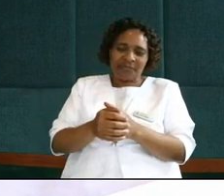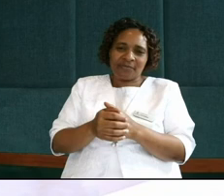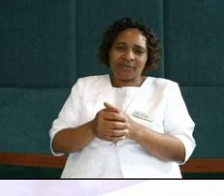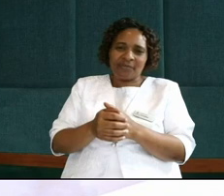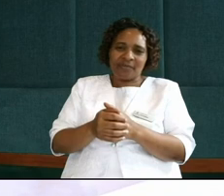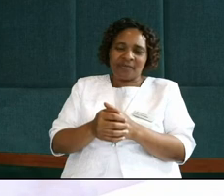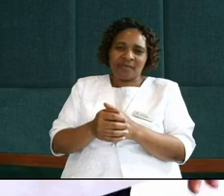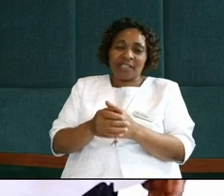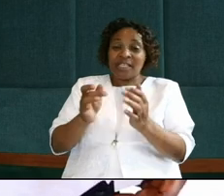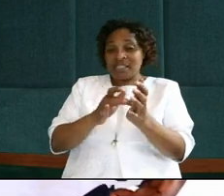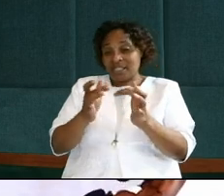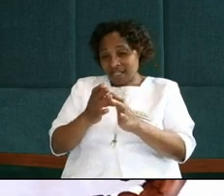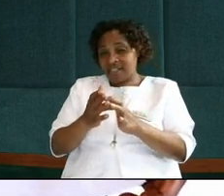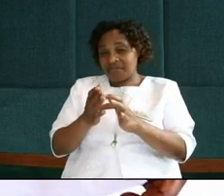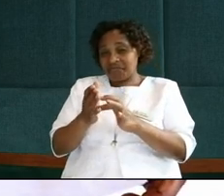says, know, Jesus,